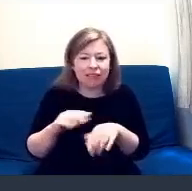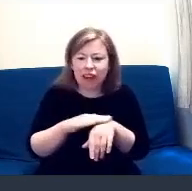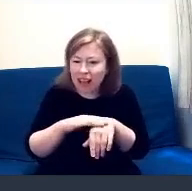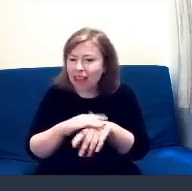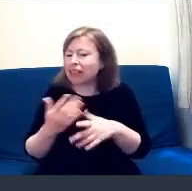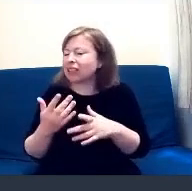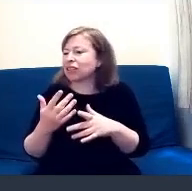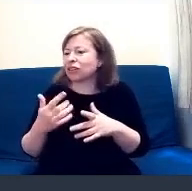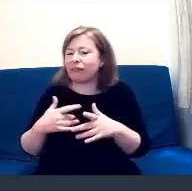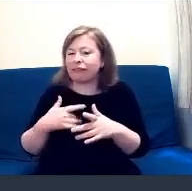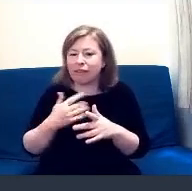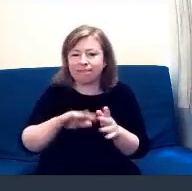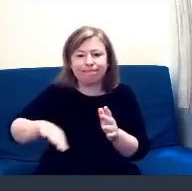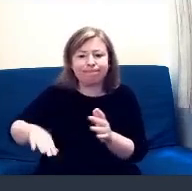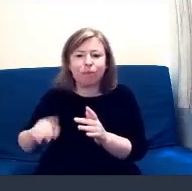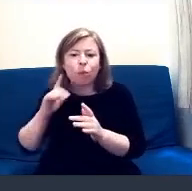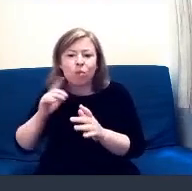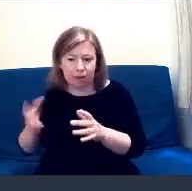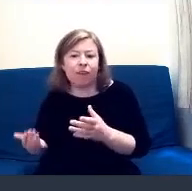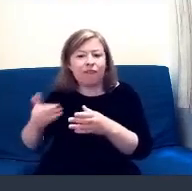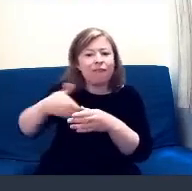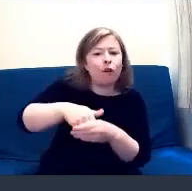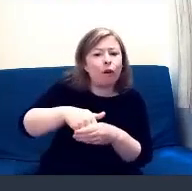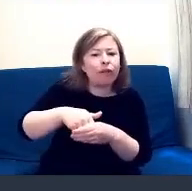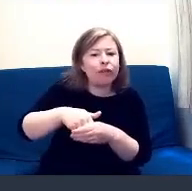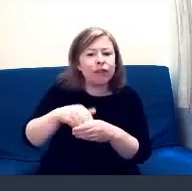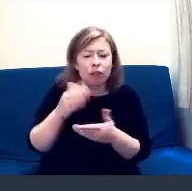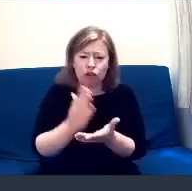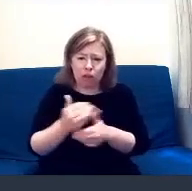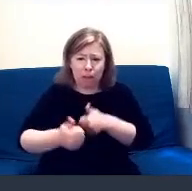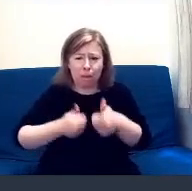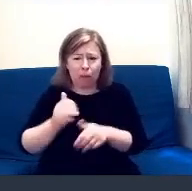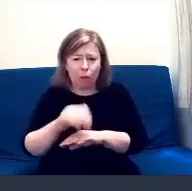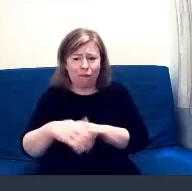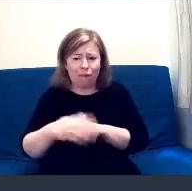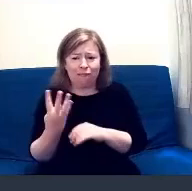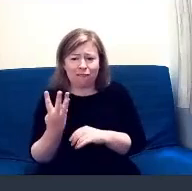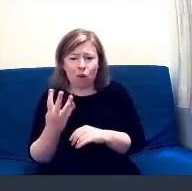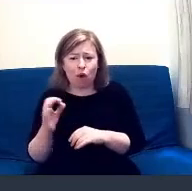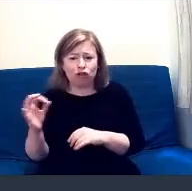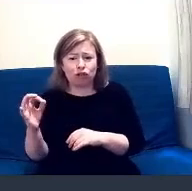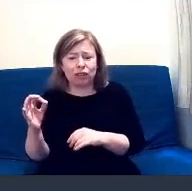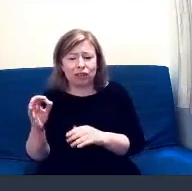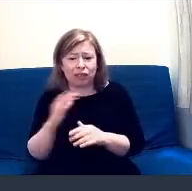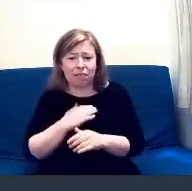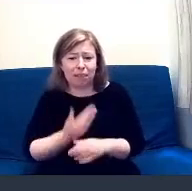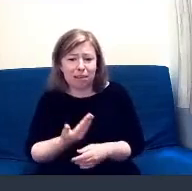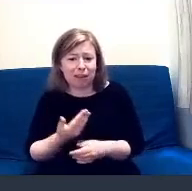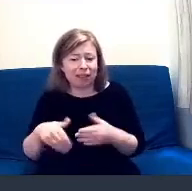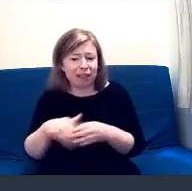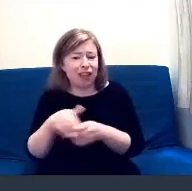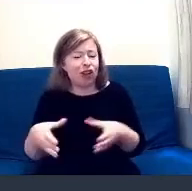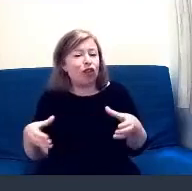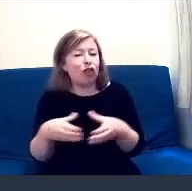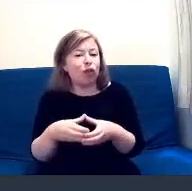It's became very popular. We have over 400 members now. We found that the women